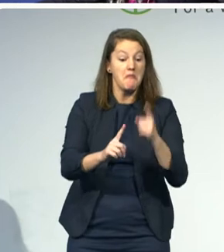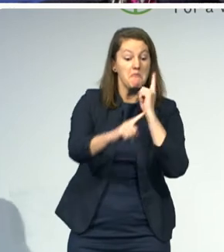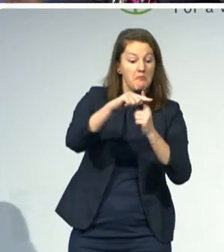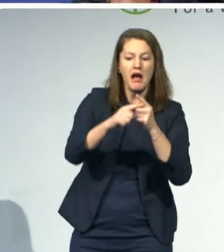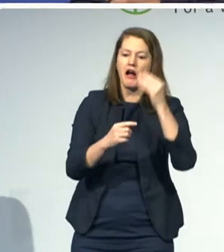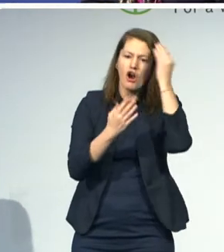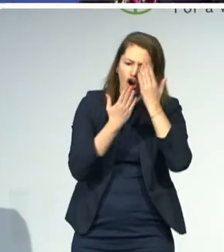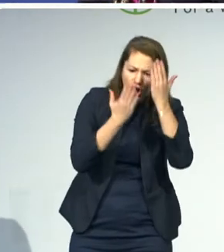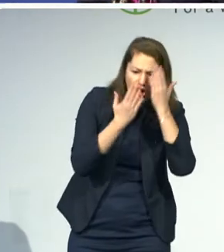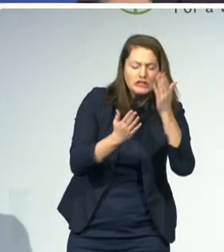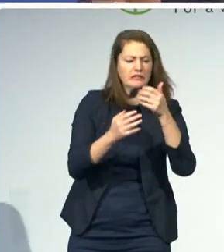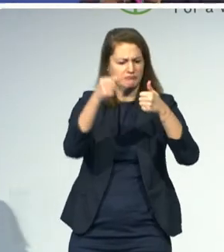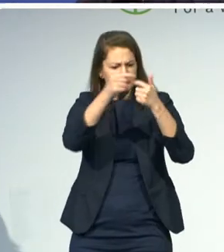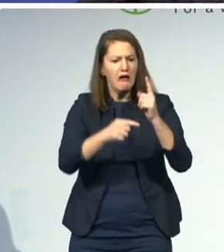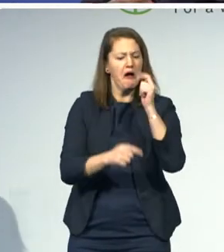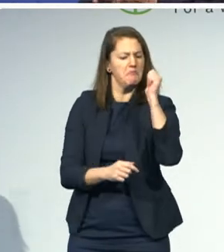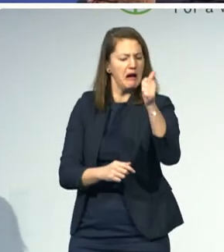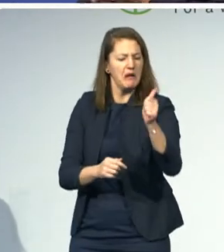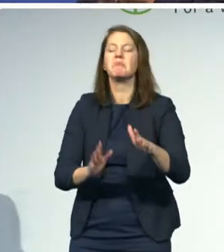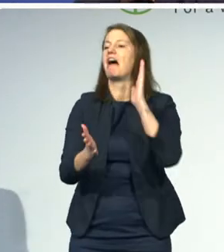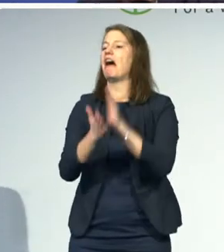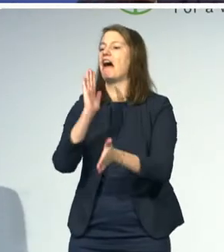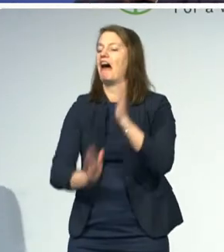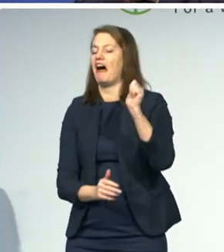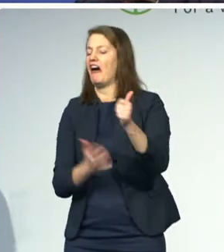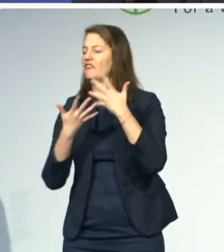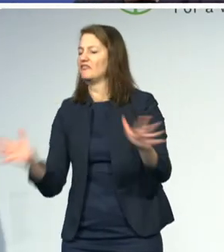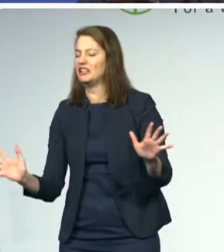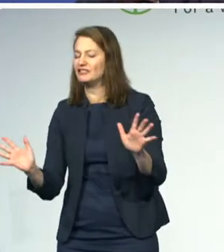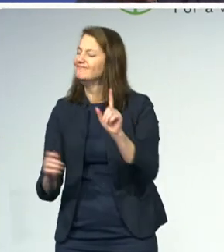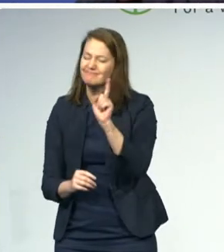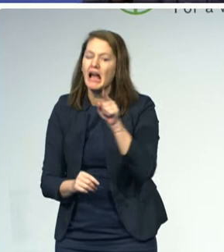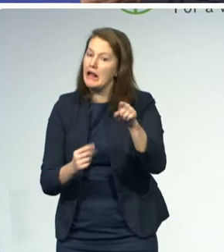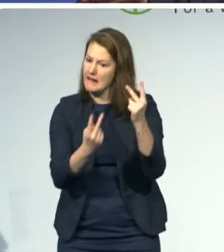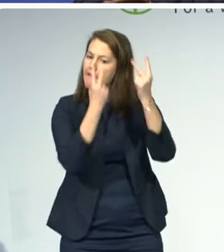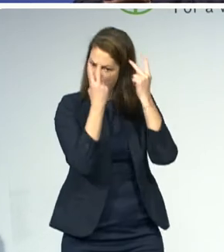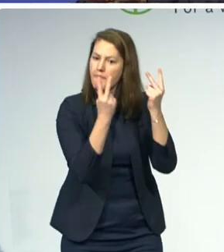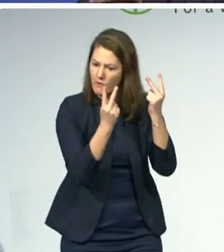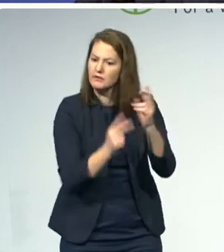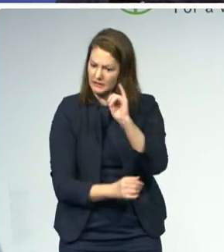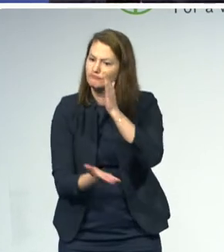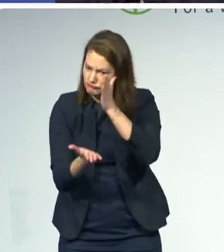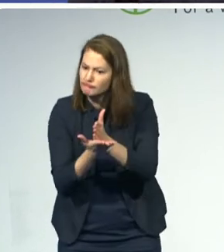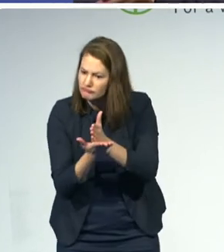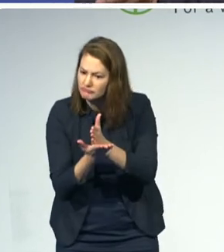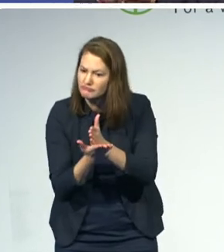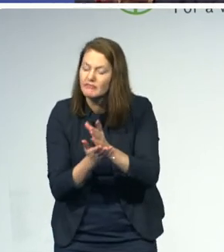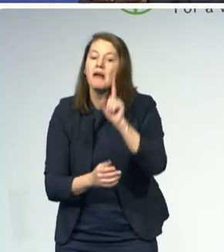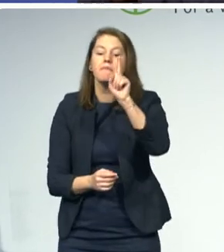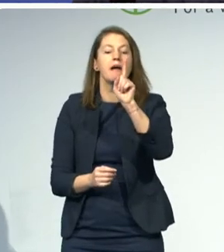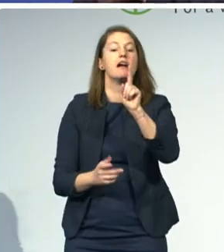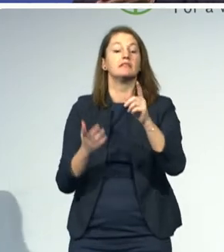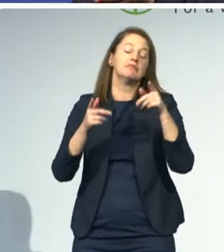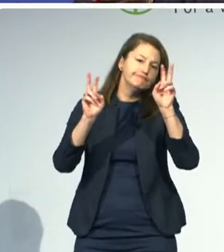important. And yes, of course, we want to see our children reading, our children writing,